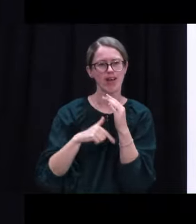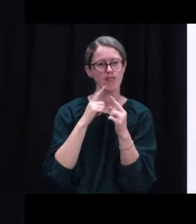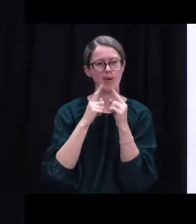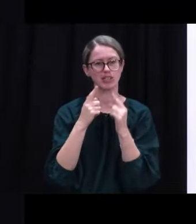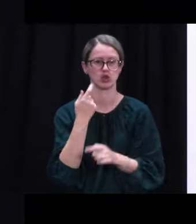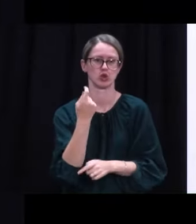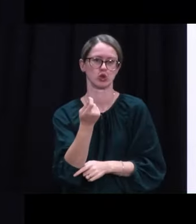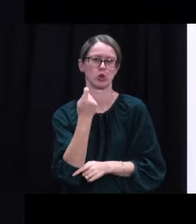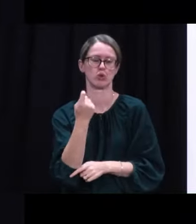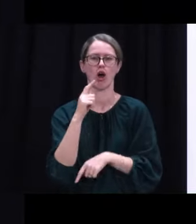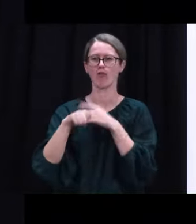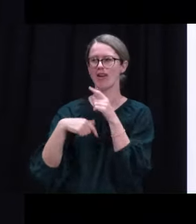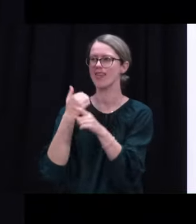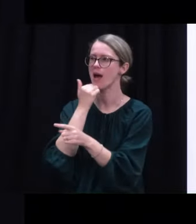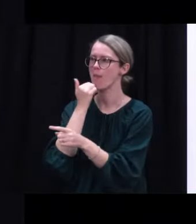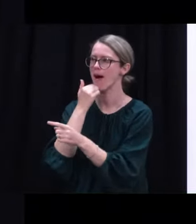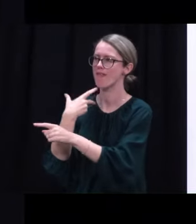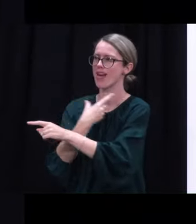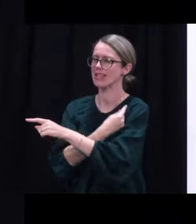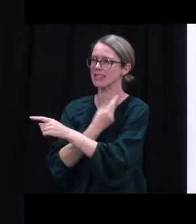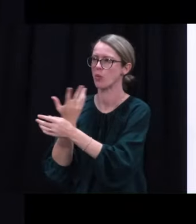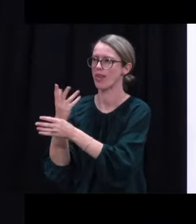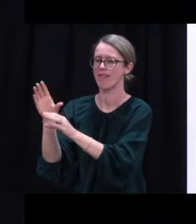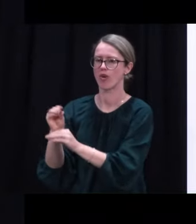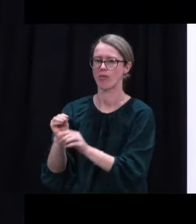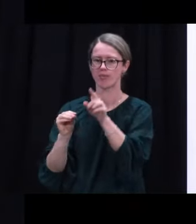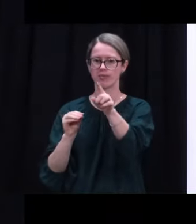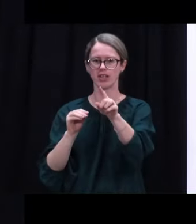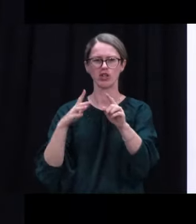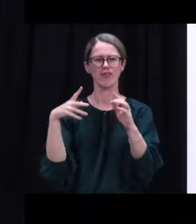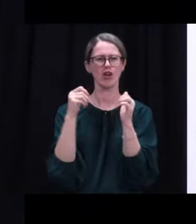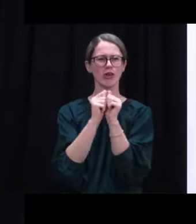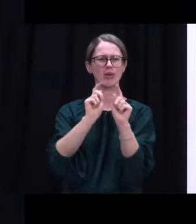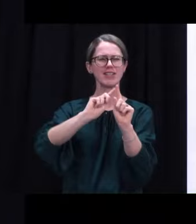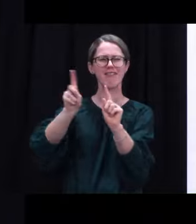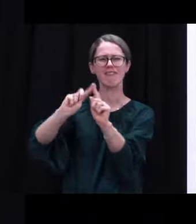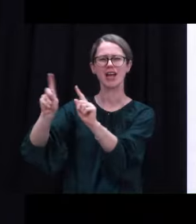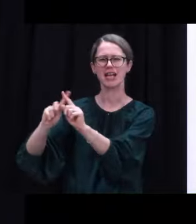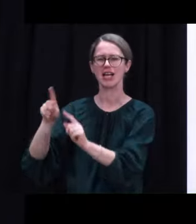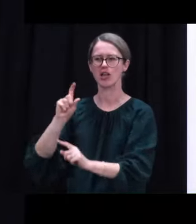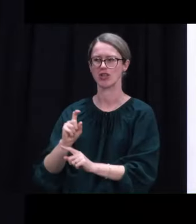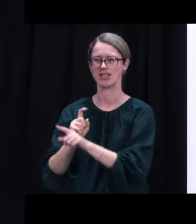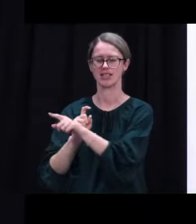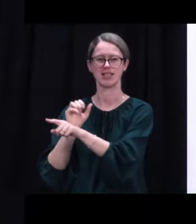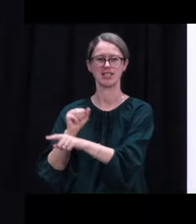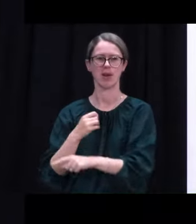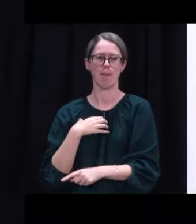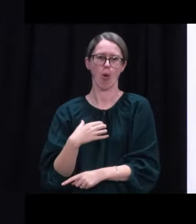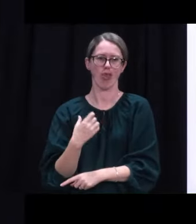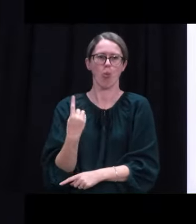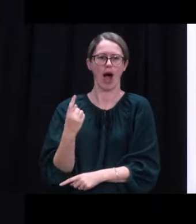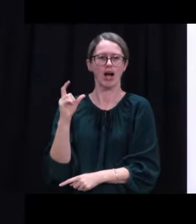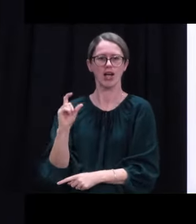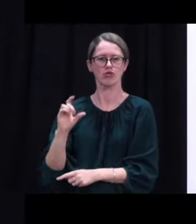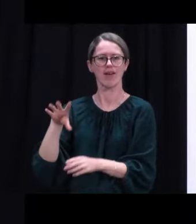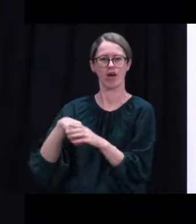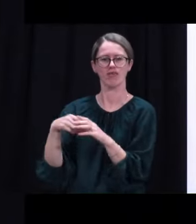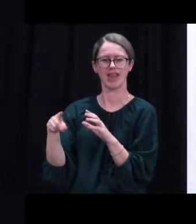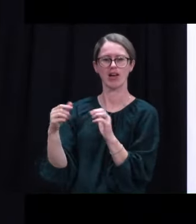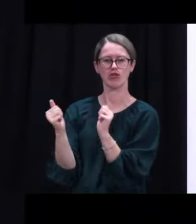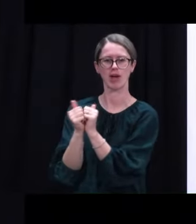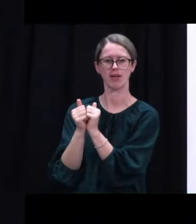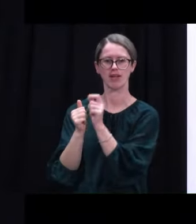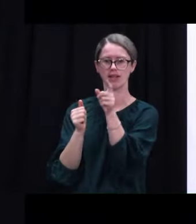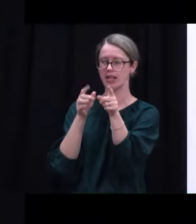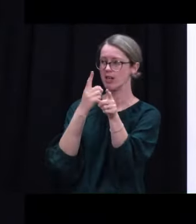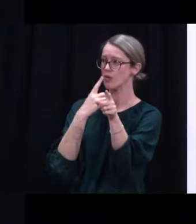they're coming from in the coming days. Is it a multi-country deal? There is more than one involved. Can you